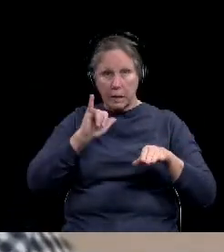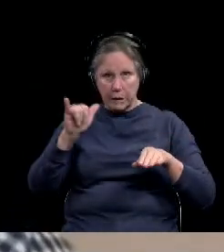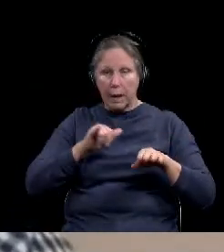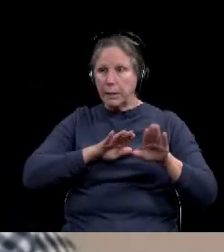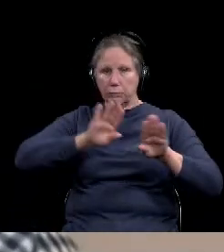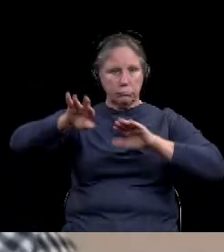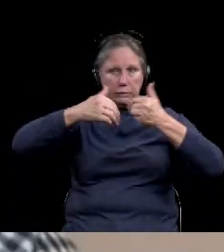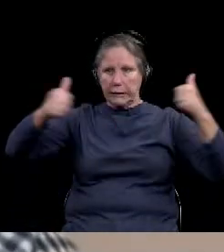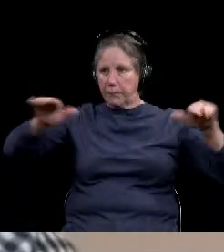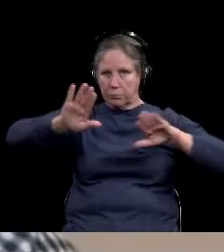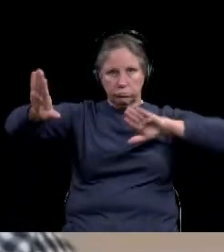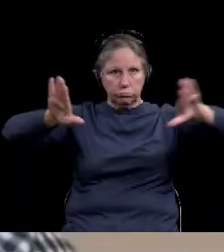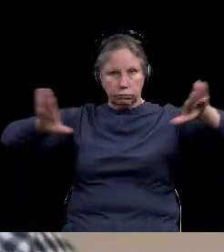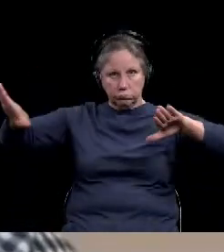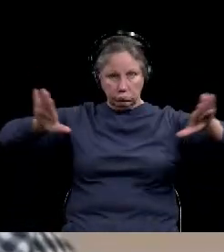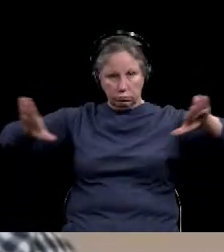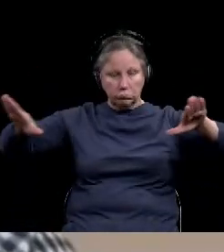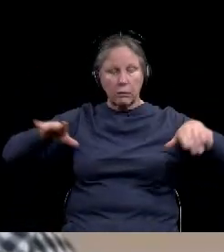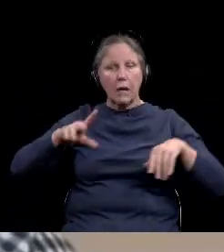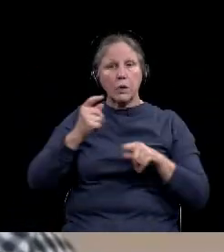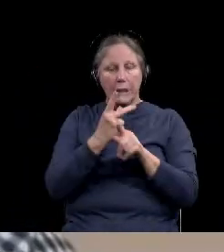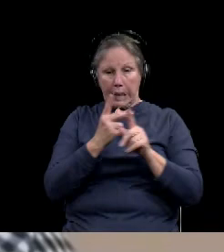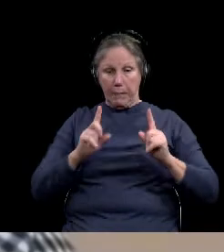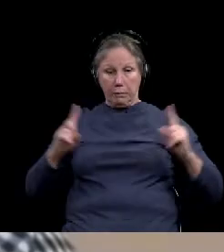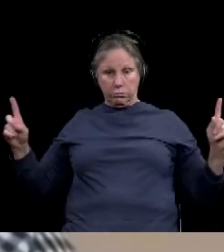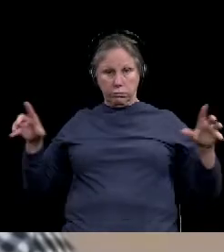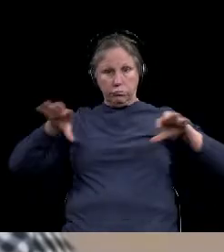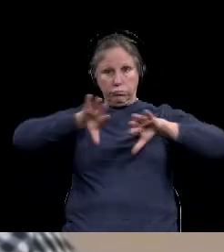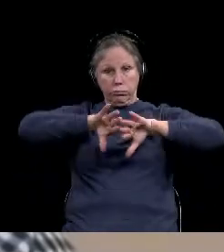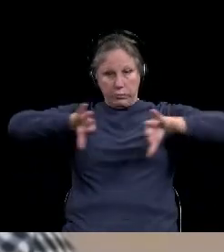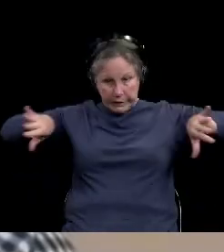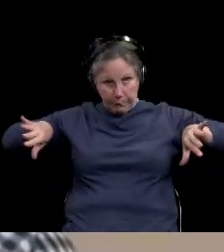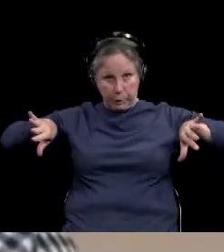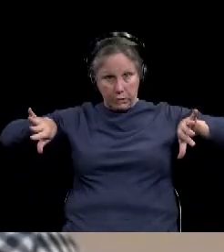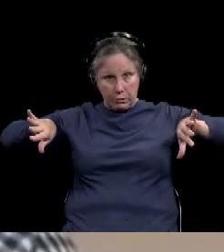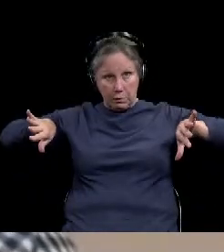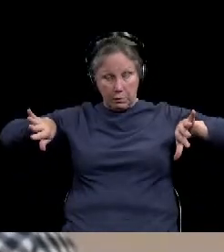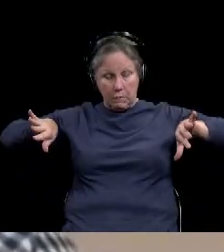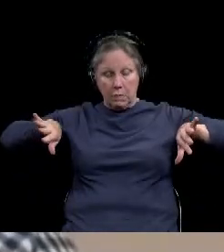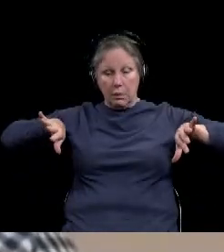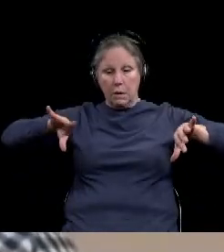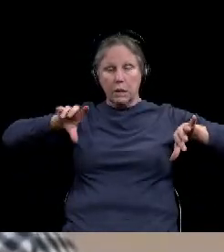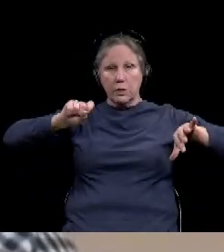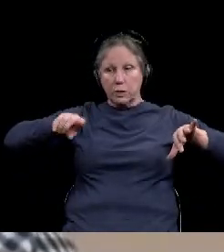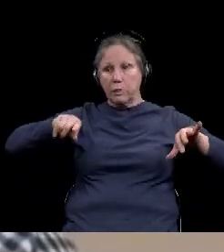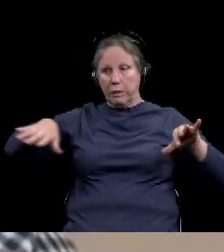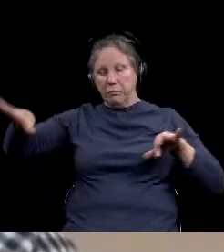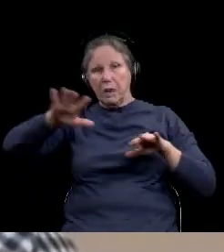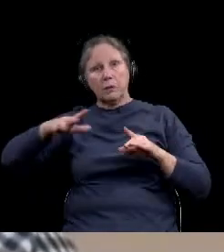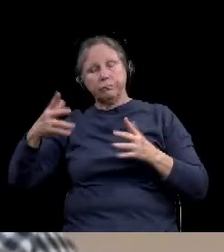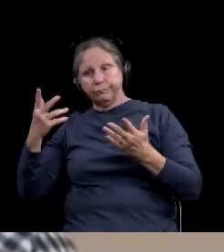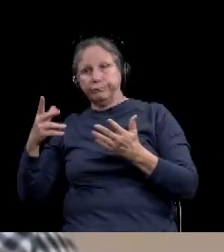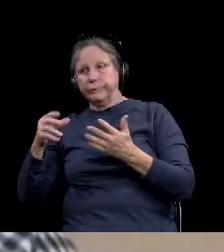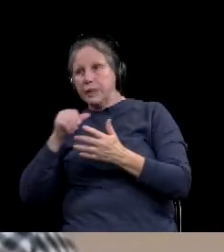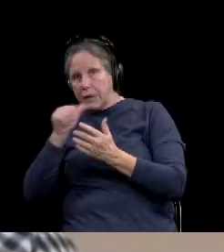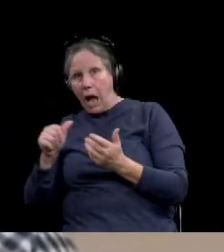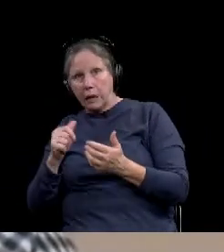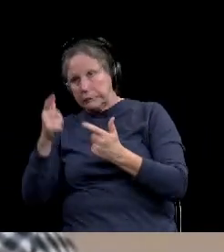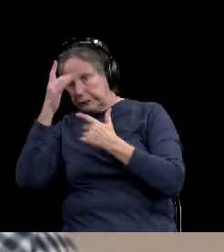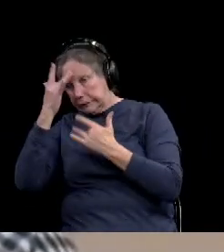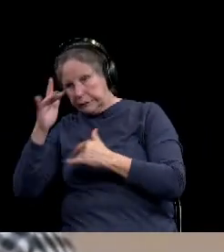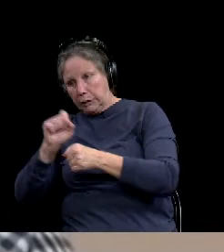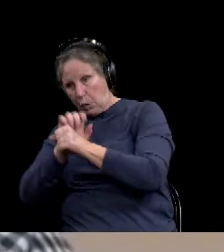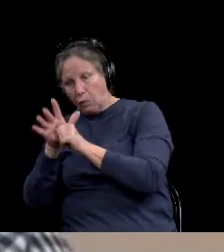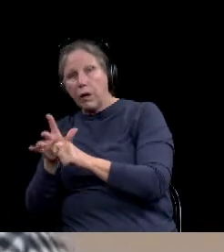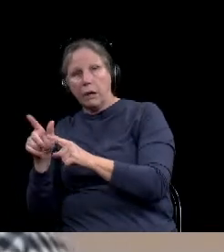much as we can. Um, so as much distancing as possible between the patients that we can get, um, has been kind of the first and foremost of the things we're